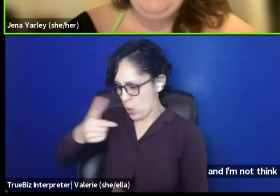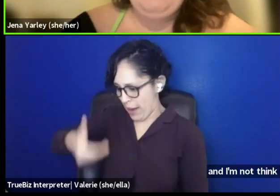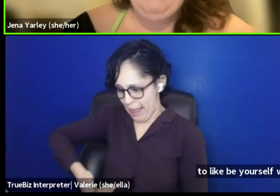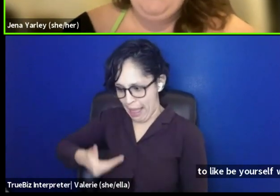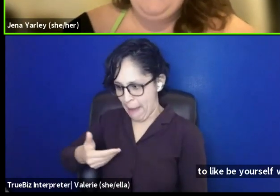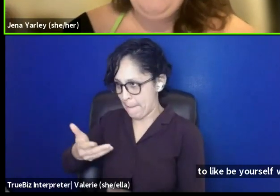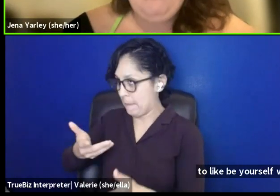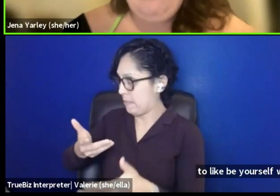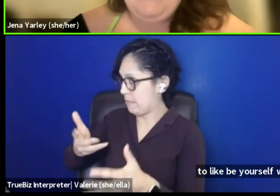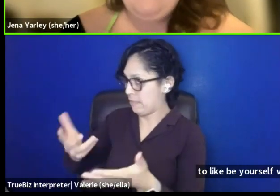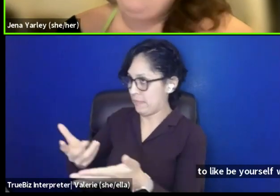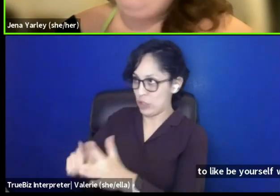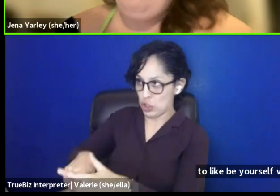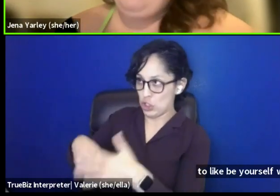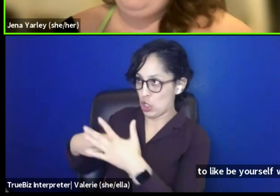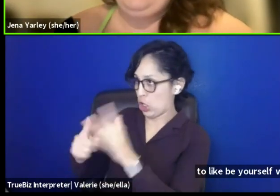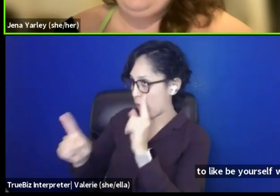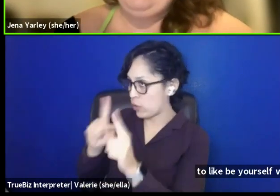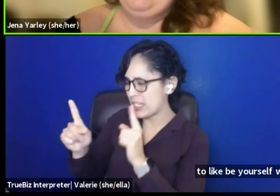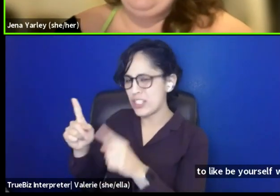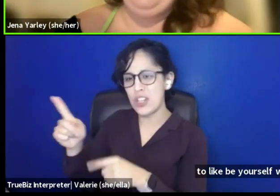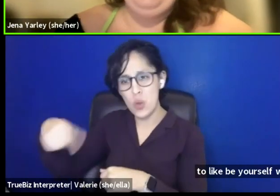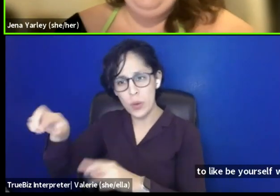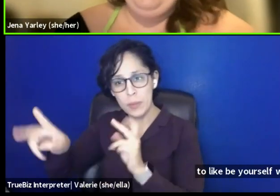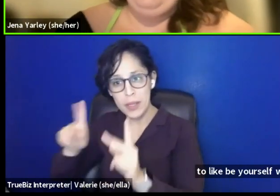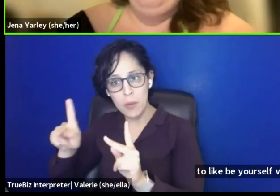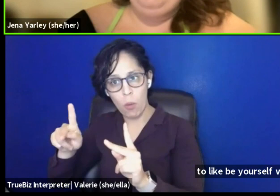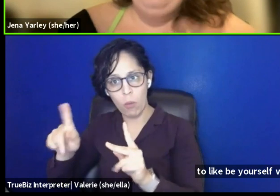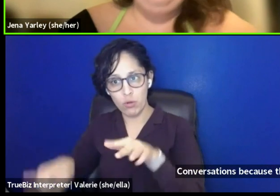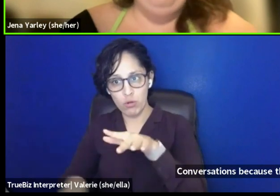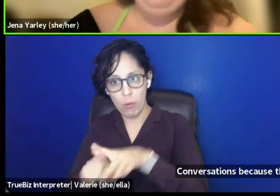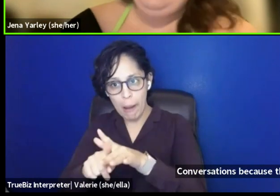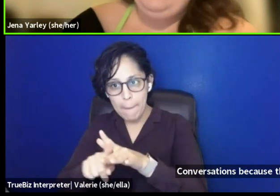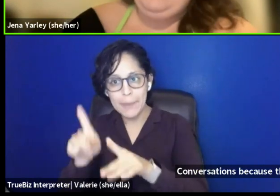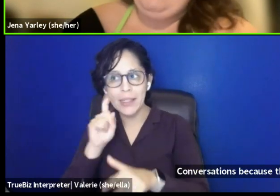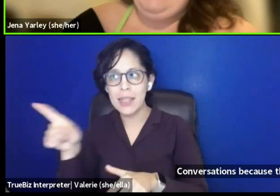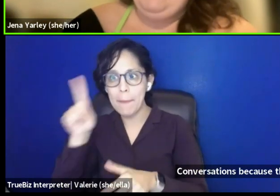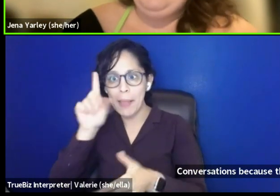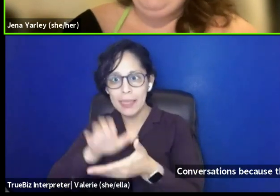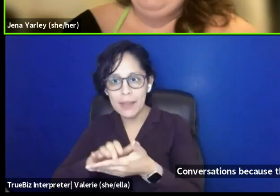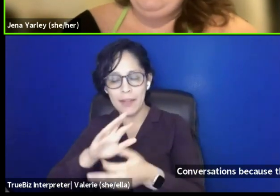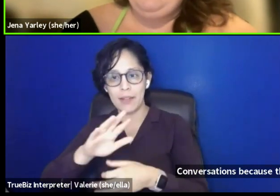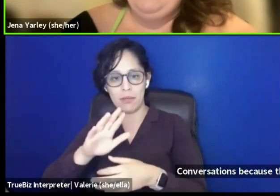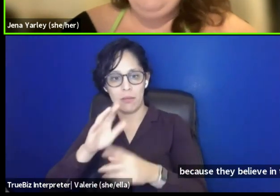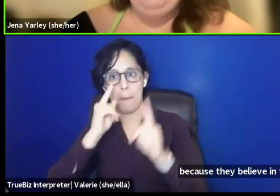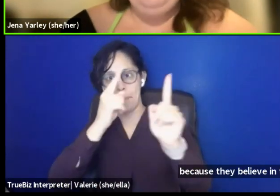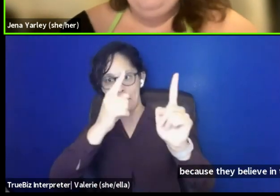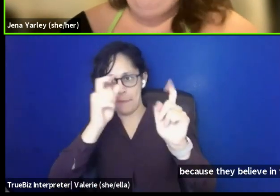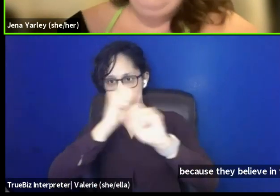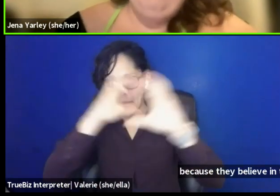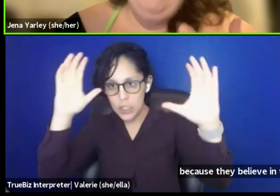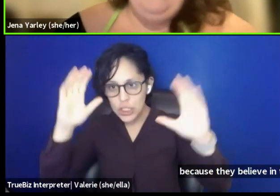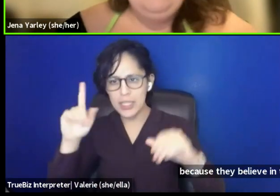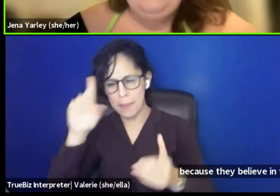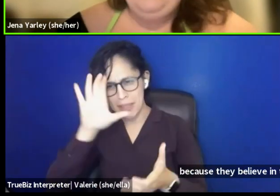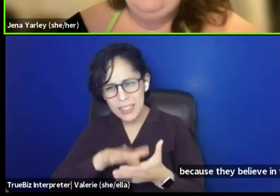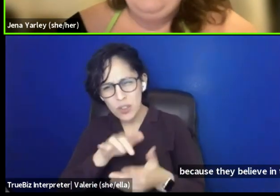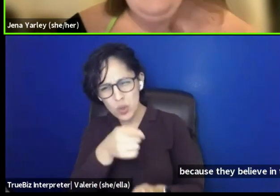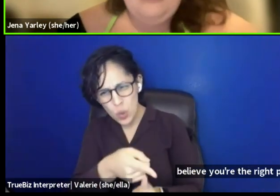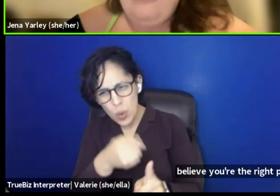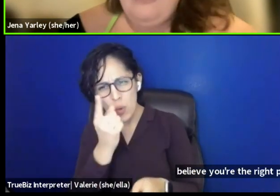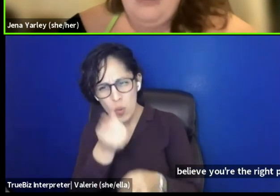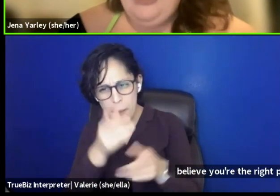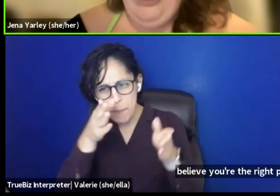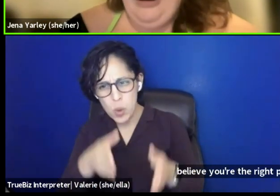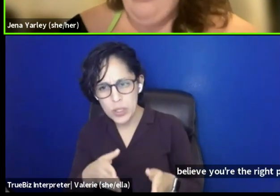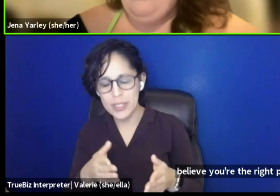because those people are in the room because they believe in the work you're doing and believe you're the right person to do it. And so really like not being afraid to